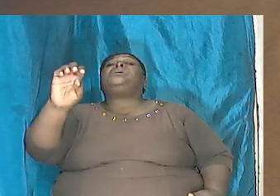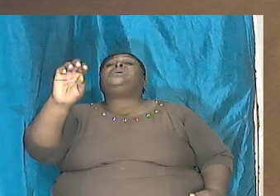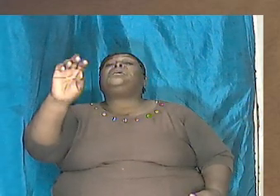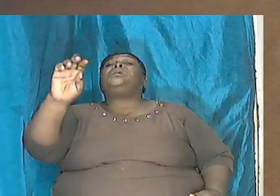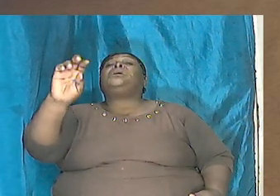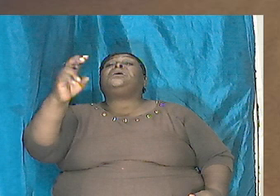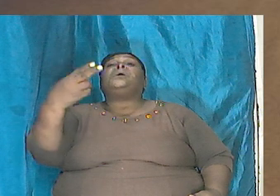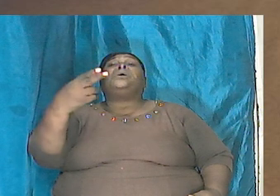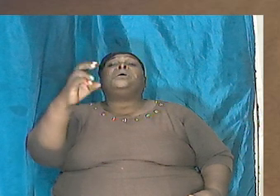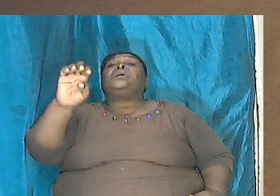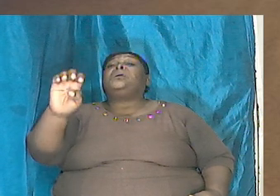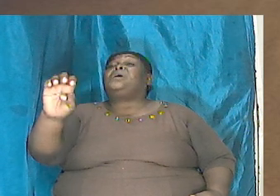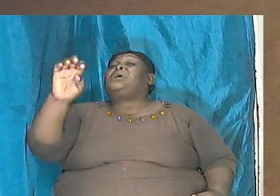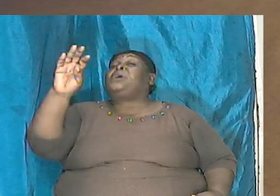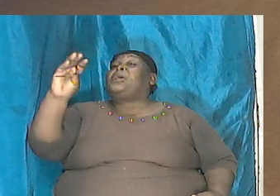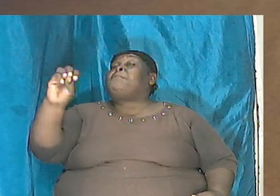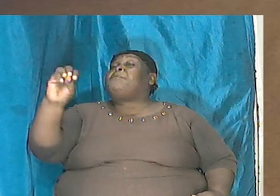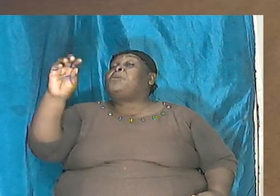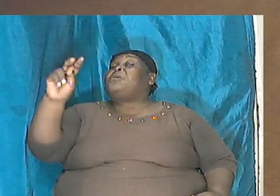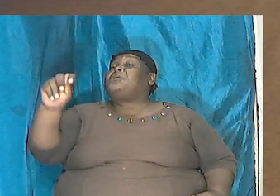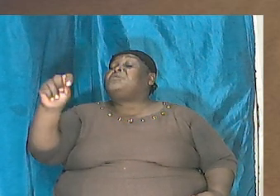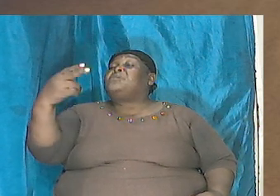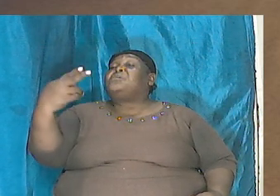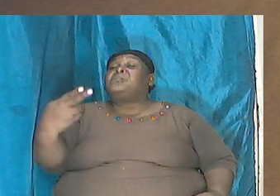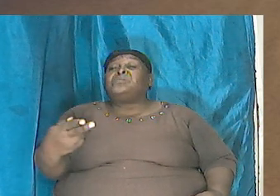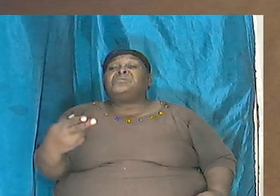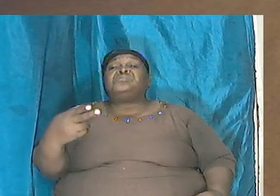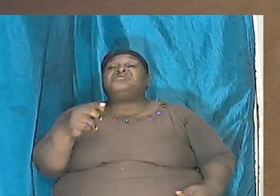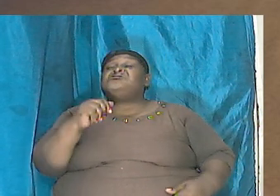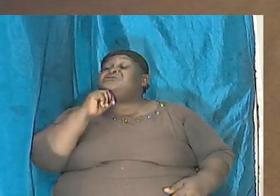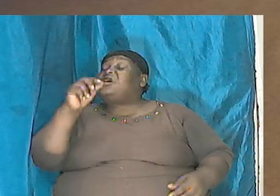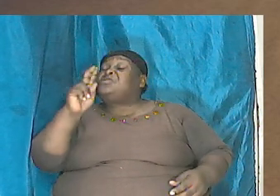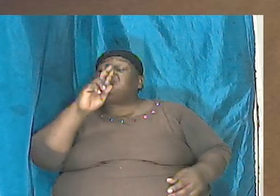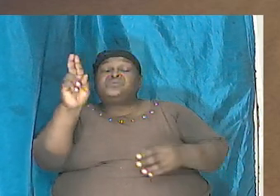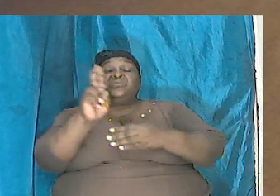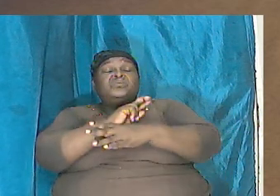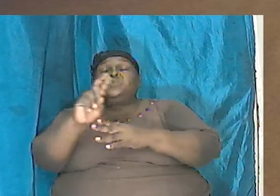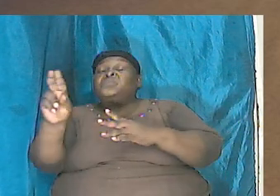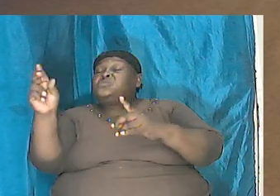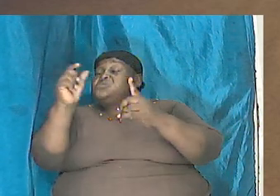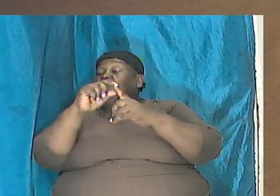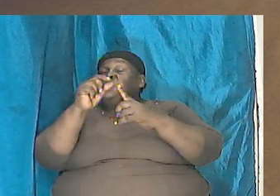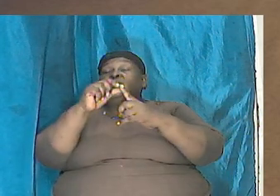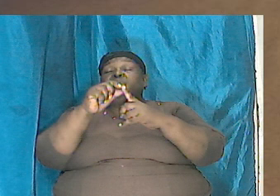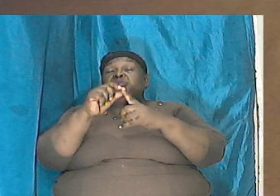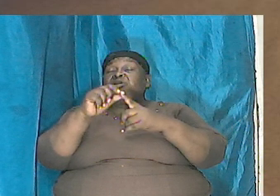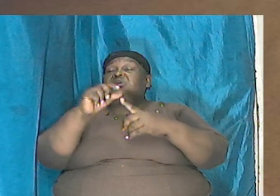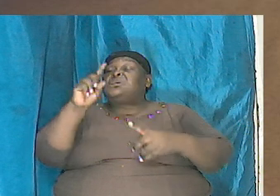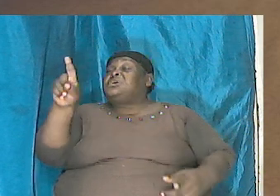word dinosaur whatever word was used was however describing the same massive beast